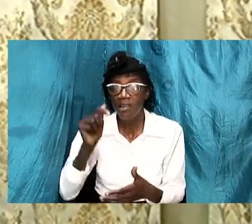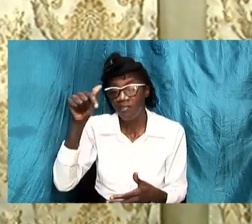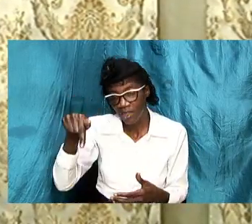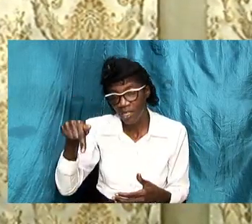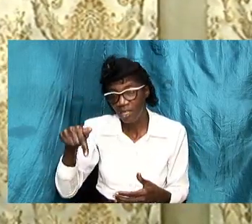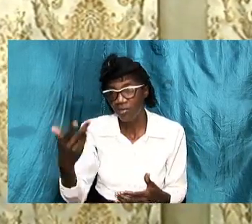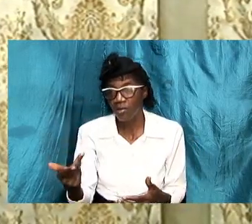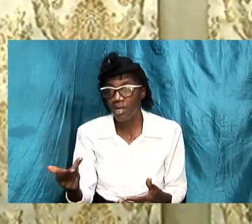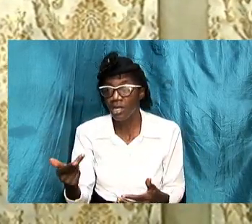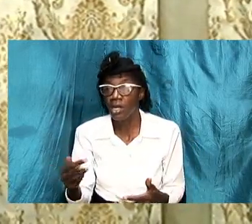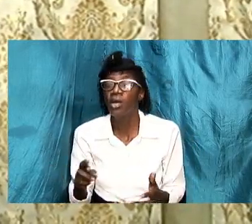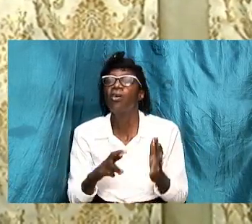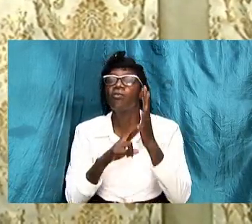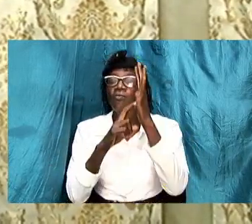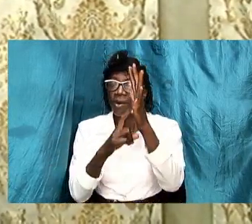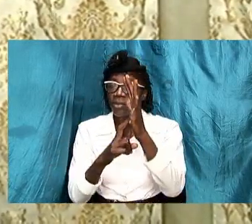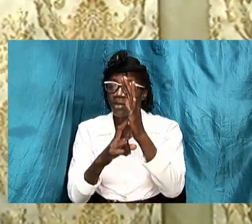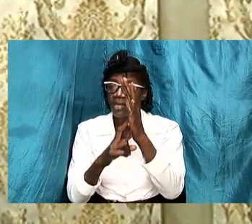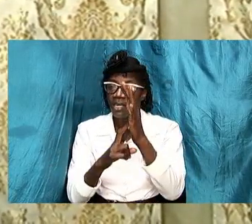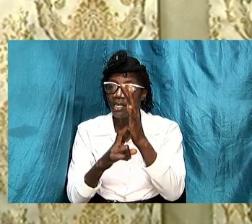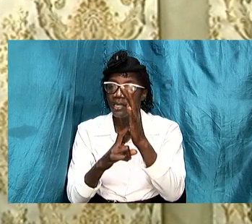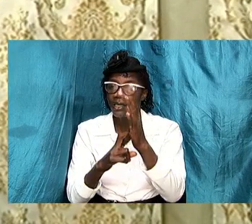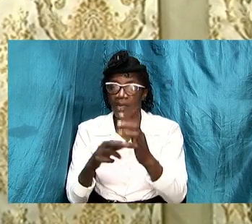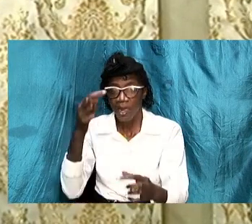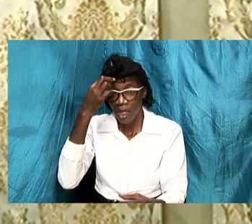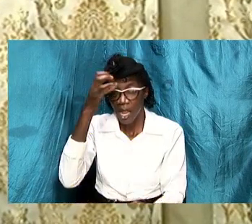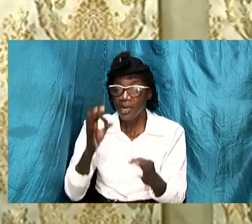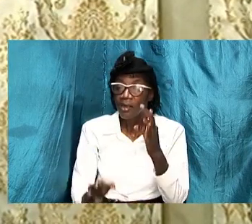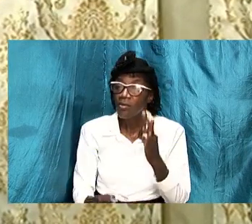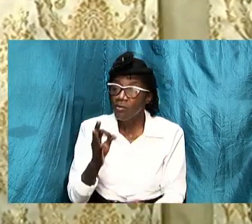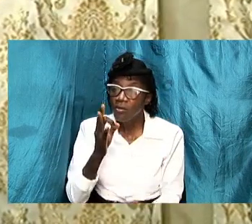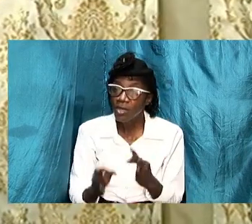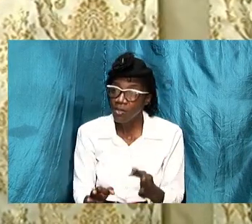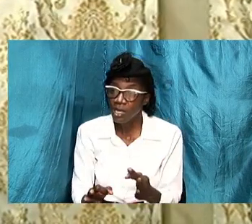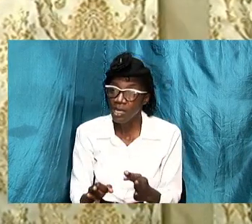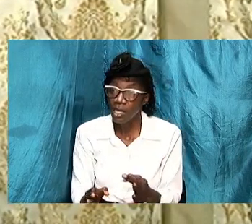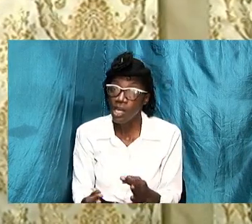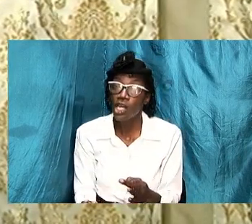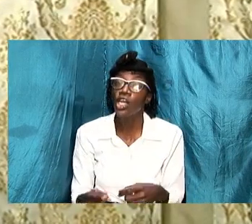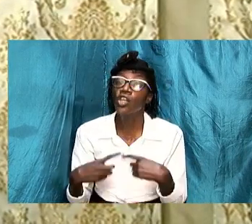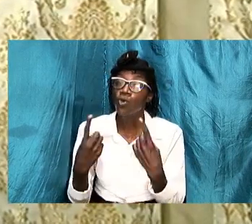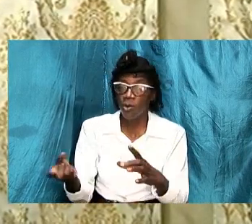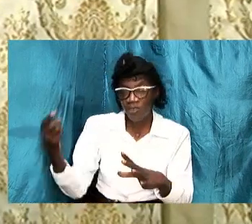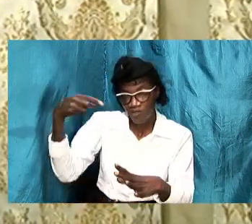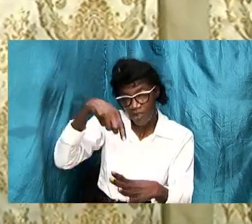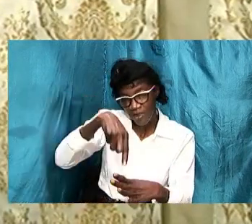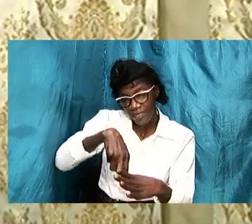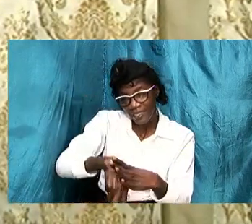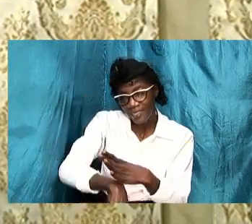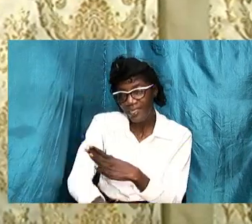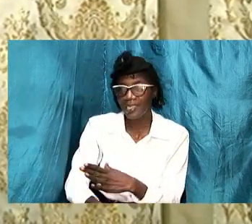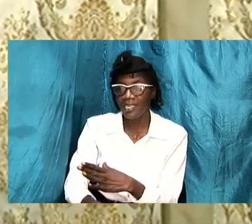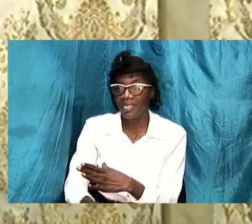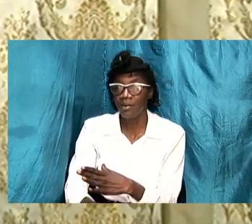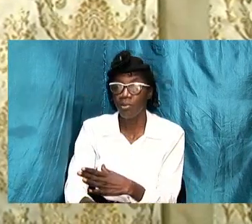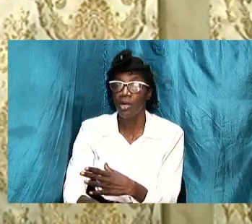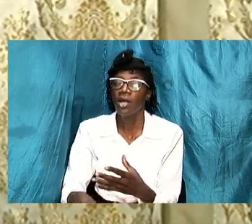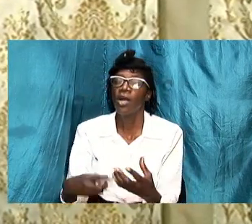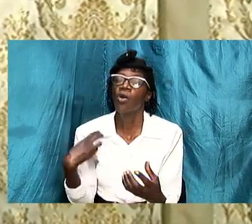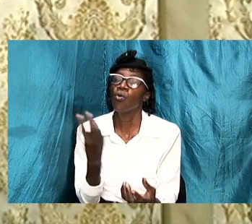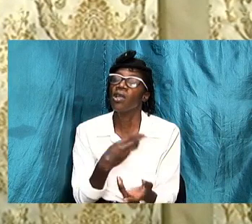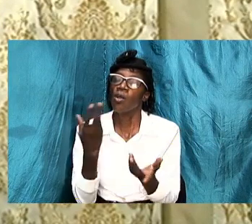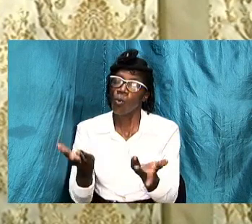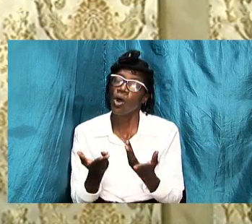represents a covenant it goes very deep and as such we want